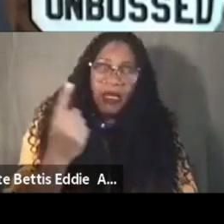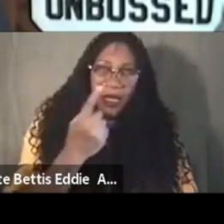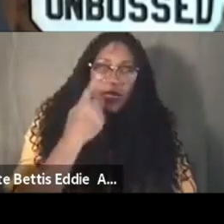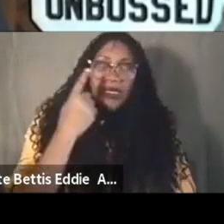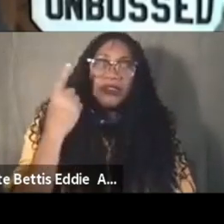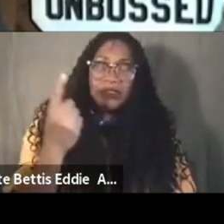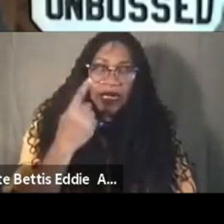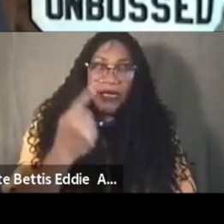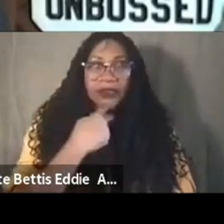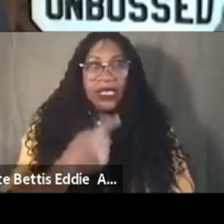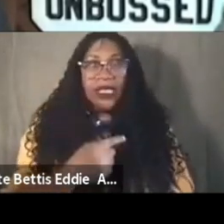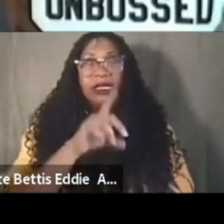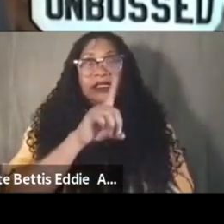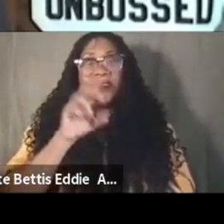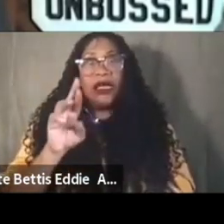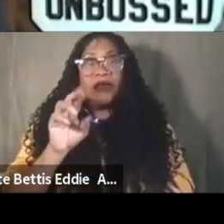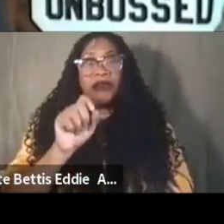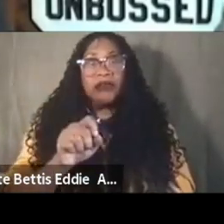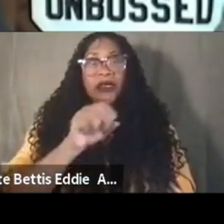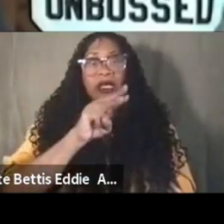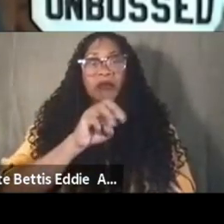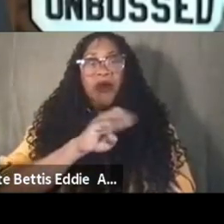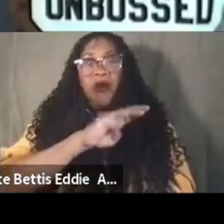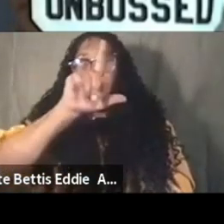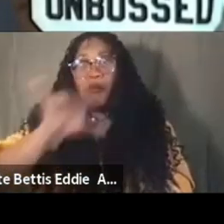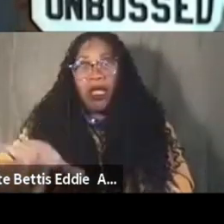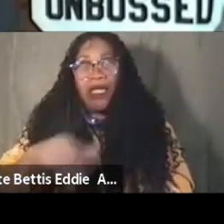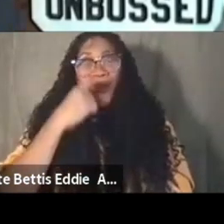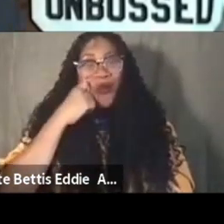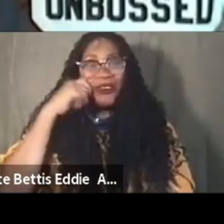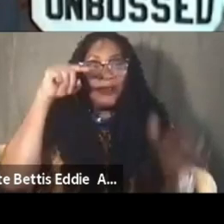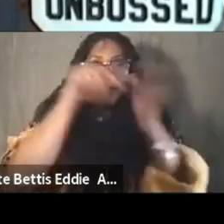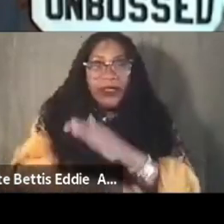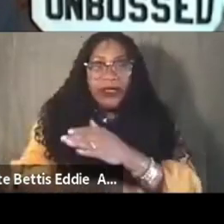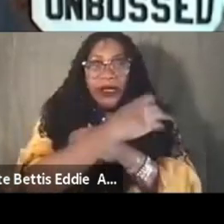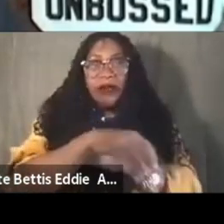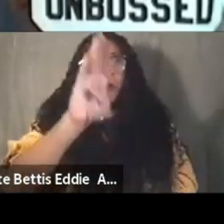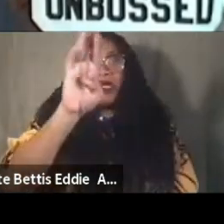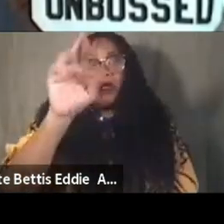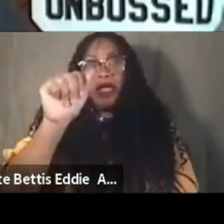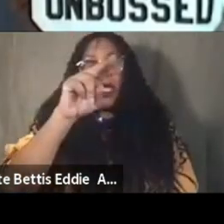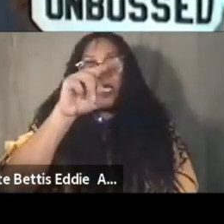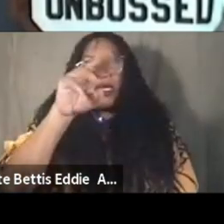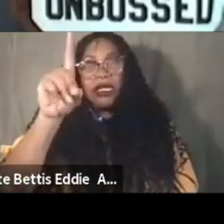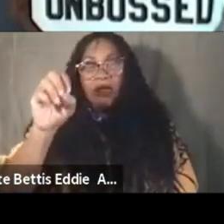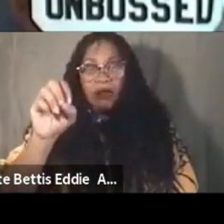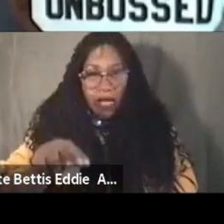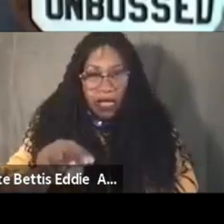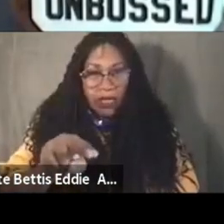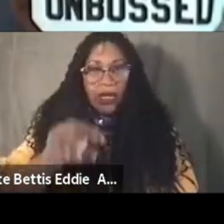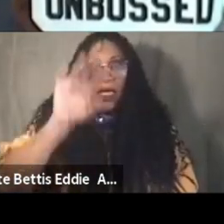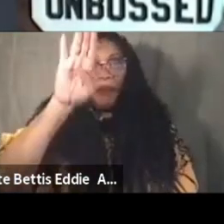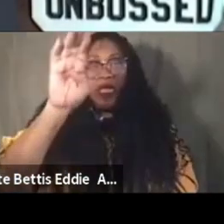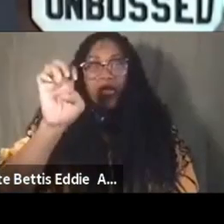you know dr mobley brought up you know the recent execution of um brandon bernard it is ongoing